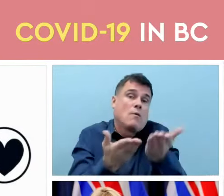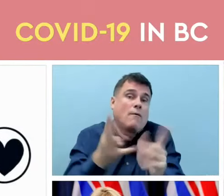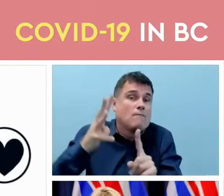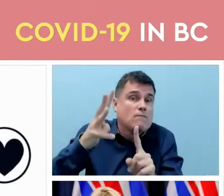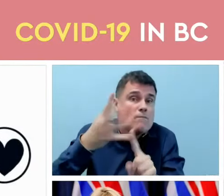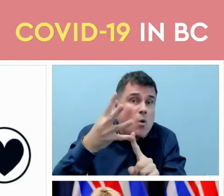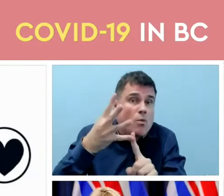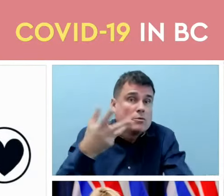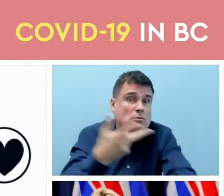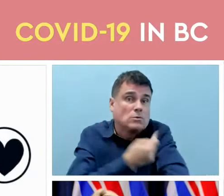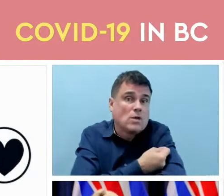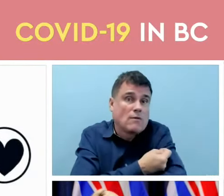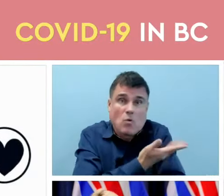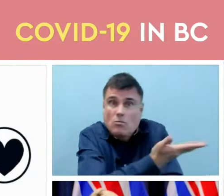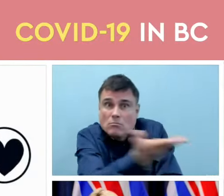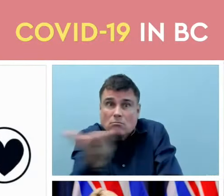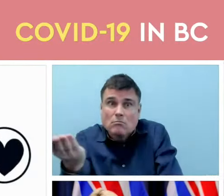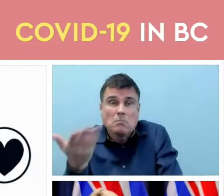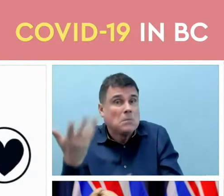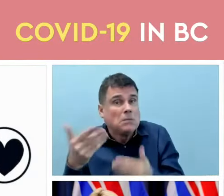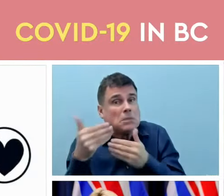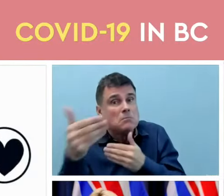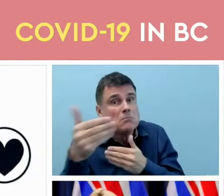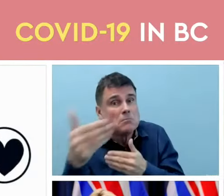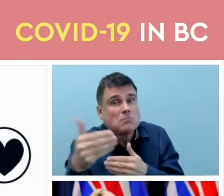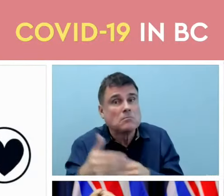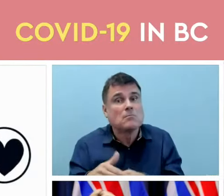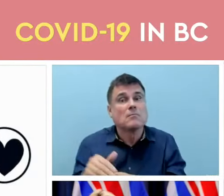need another booster dose for those who who are most at risk.